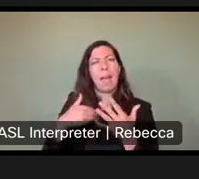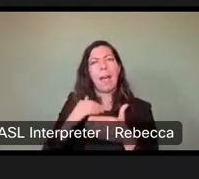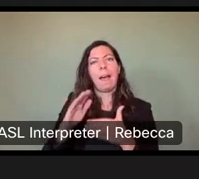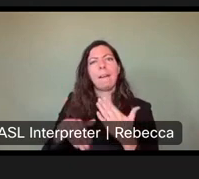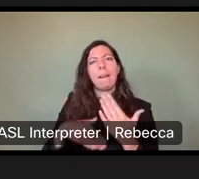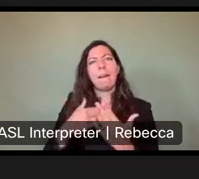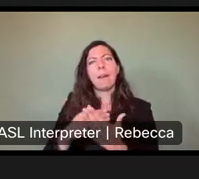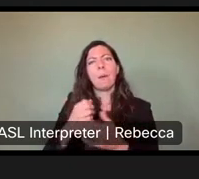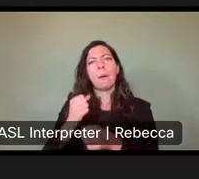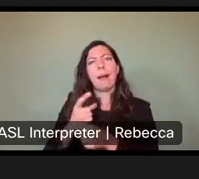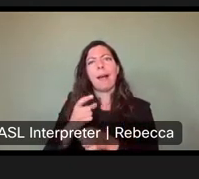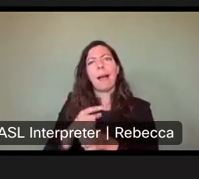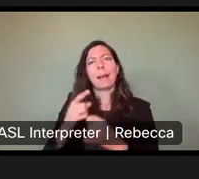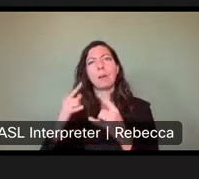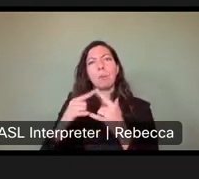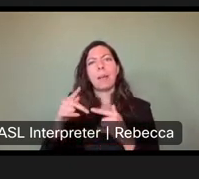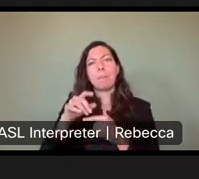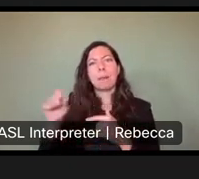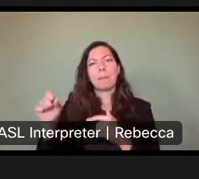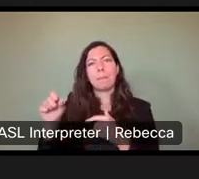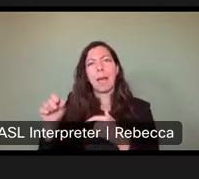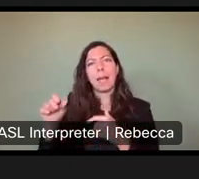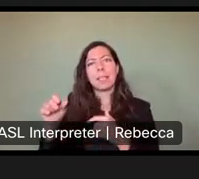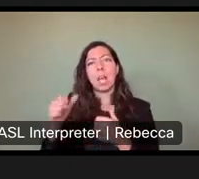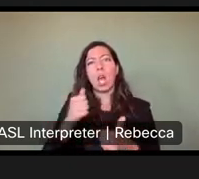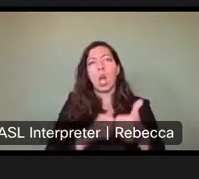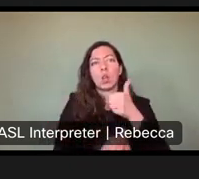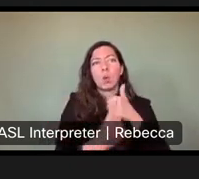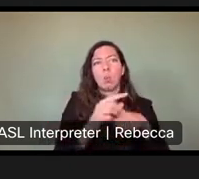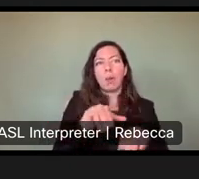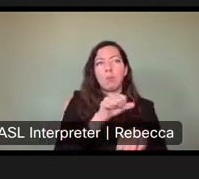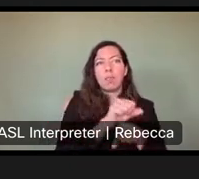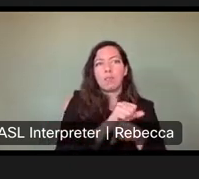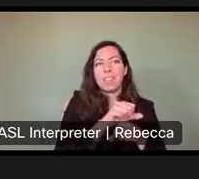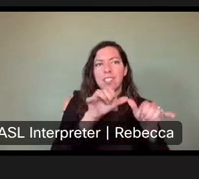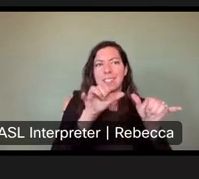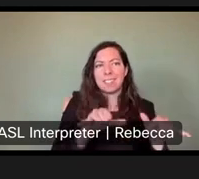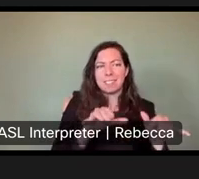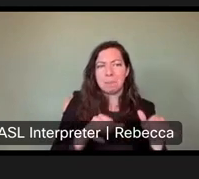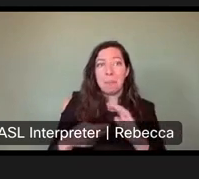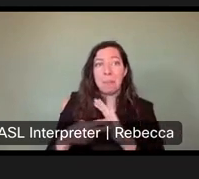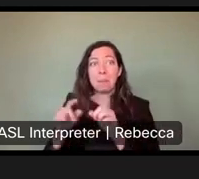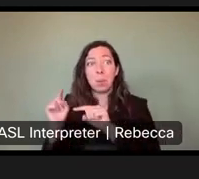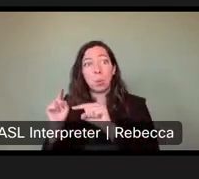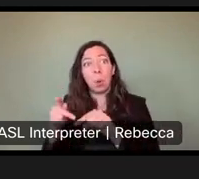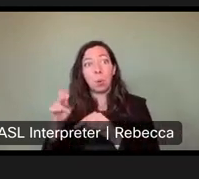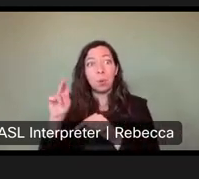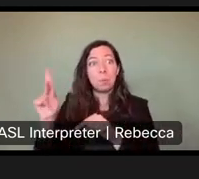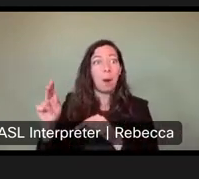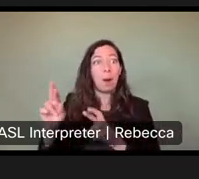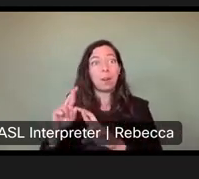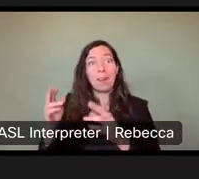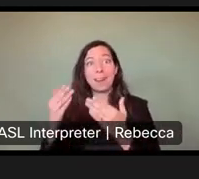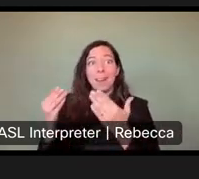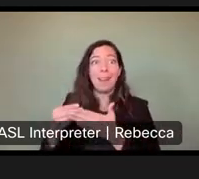passes sold through our reservation system. So you wouldn't be able to buy it in a parking board, you would have to go online to the reservation system and purchase it that